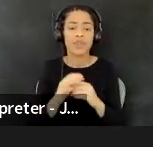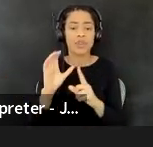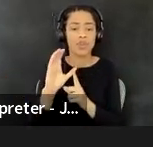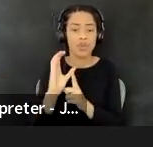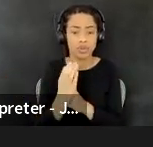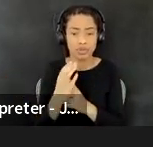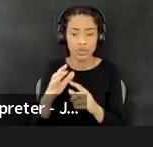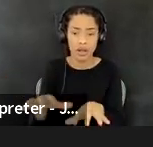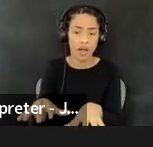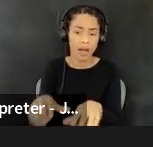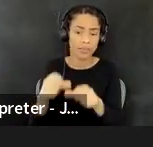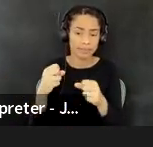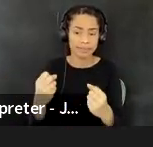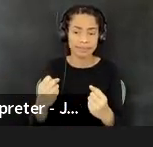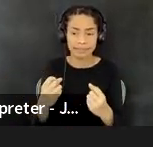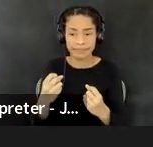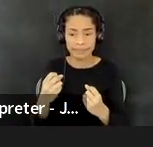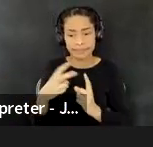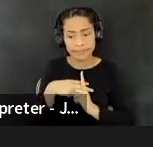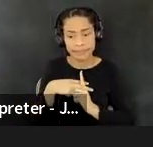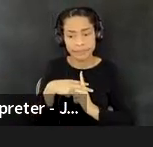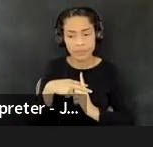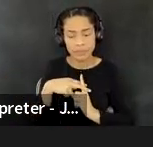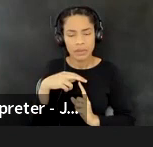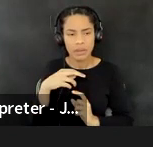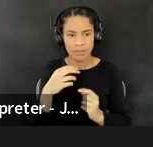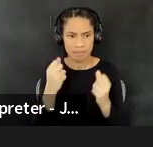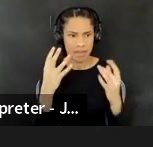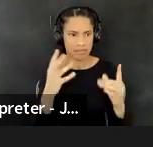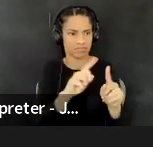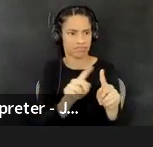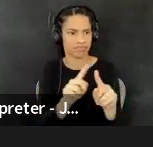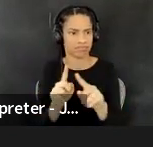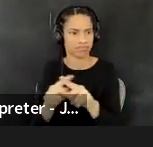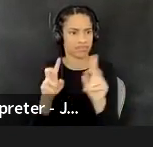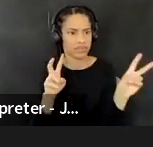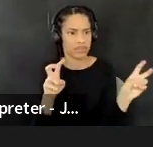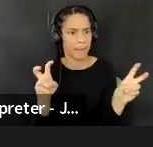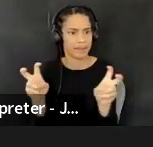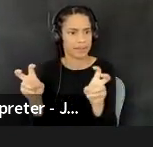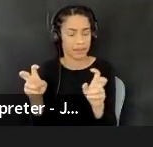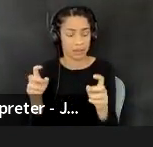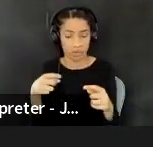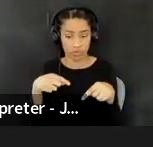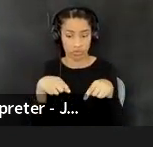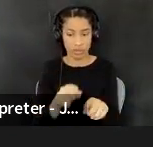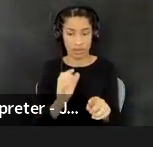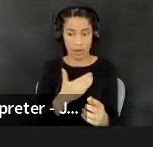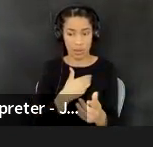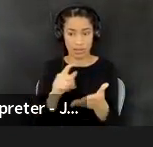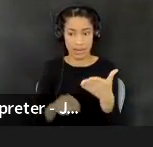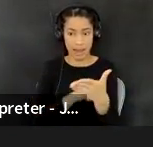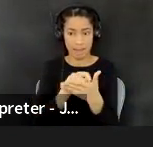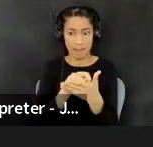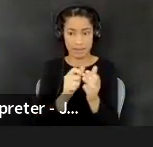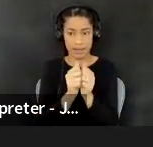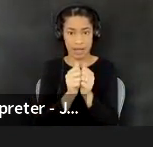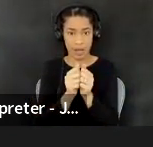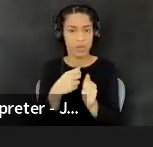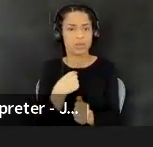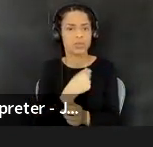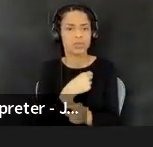uh, a wide array of, uh, topics that over the course of our time together, we hope, um,